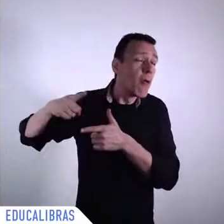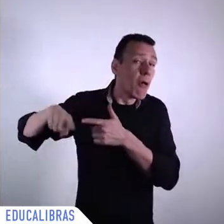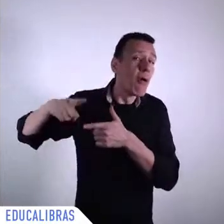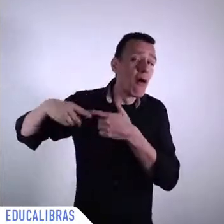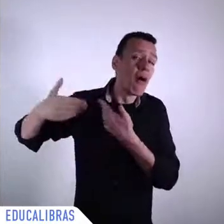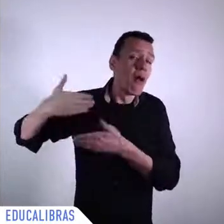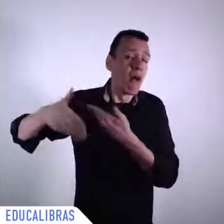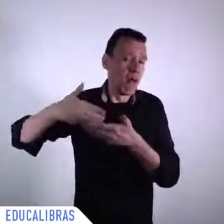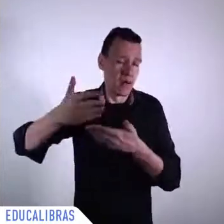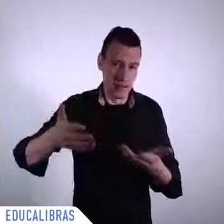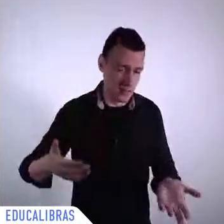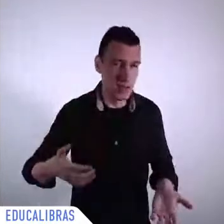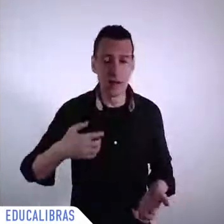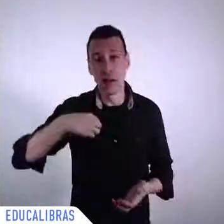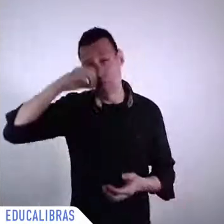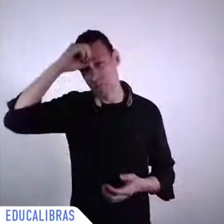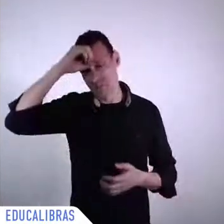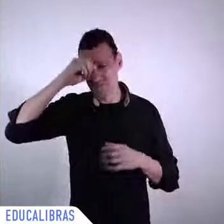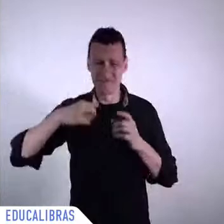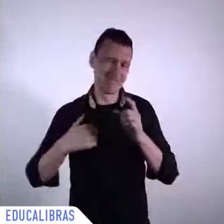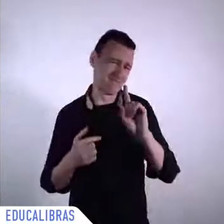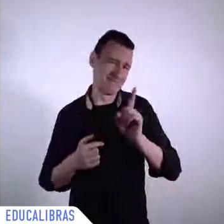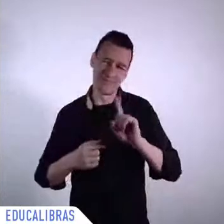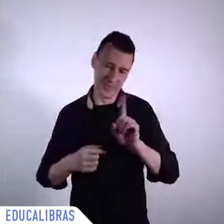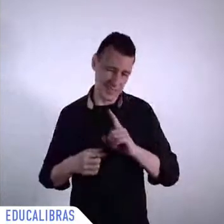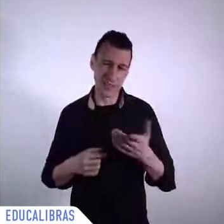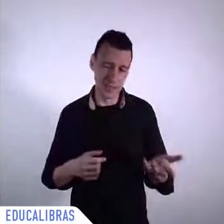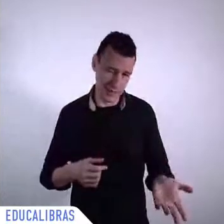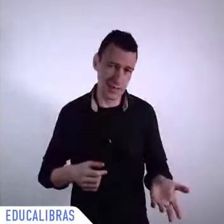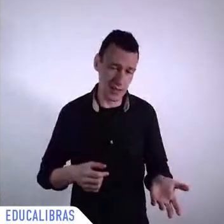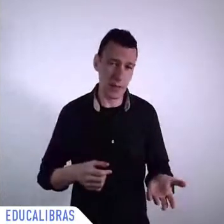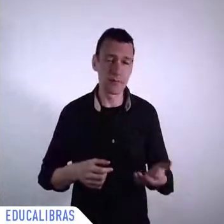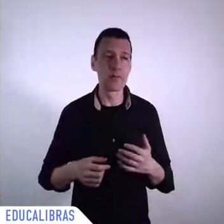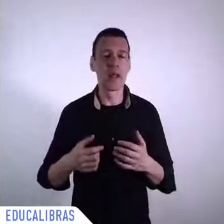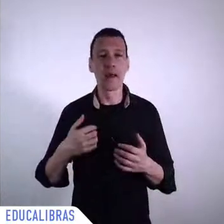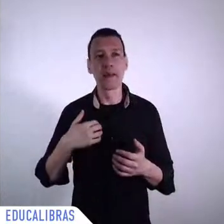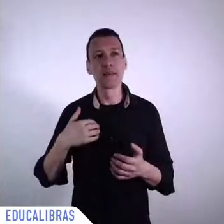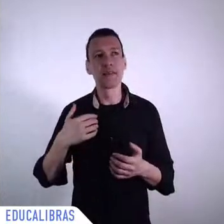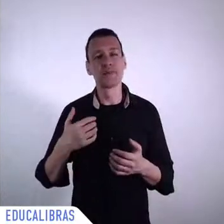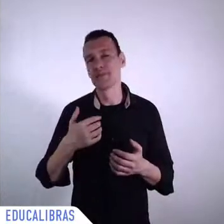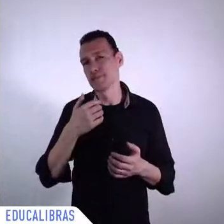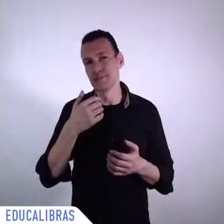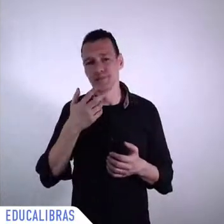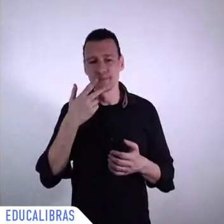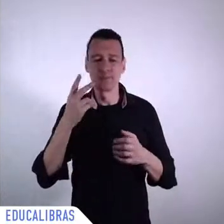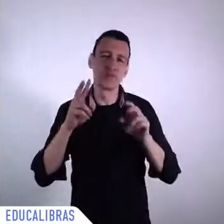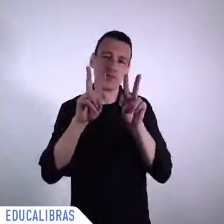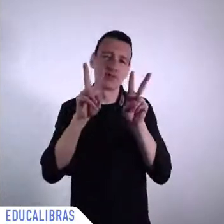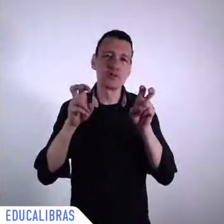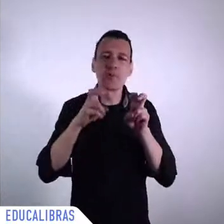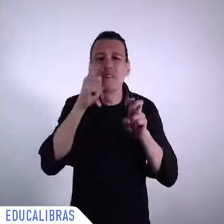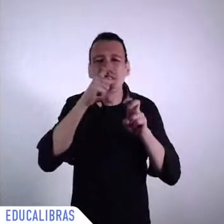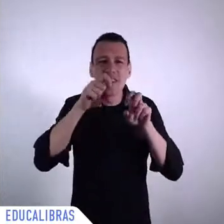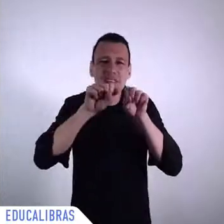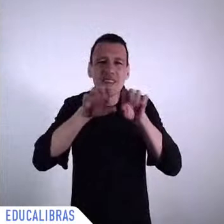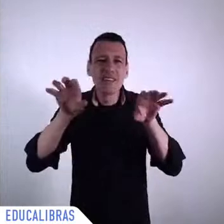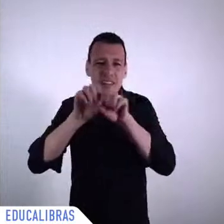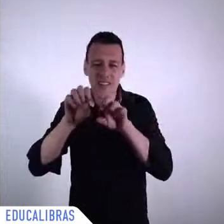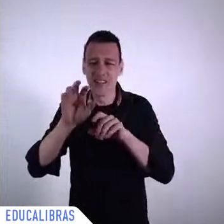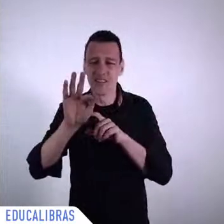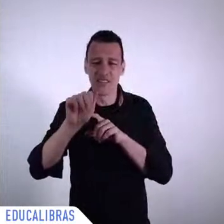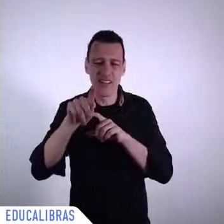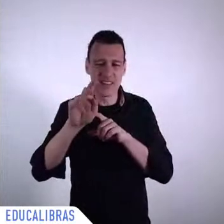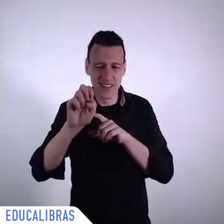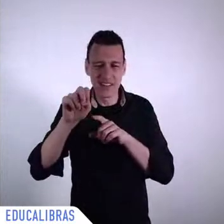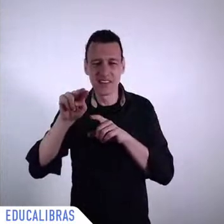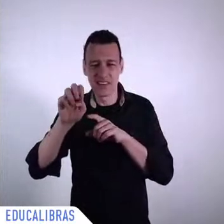news, being applied so broadly, not only by governments, but by some international organizations, as it happened with the organization of American